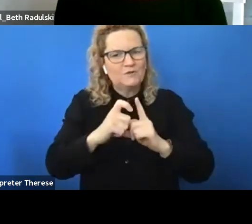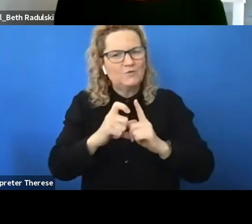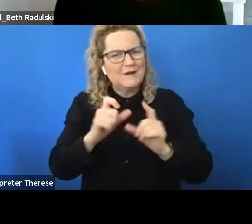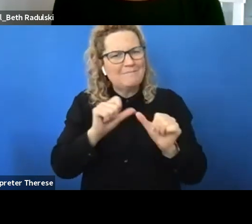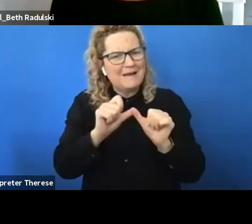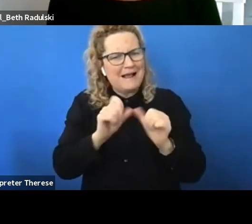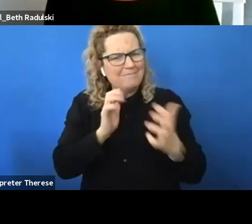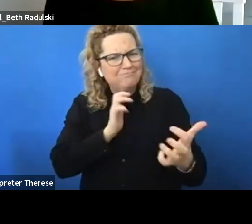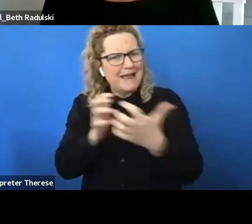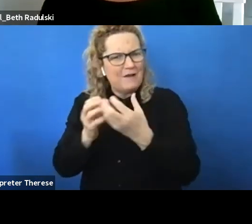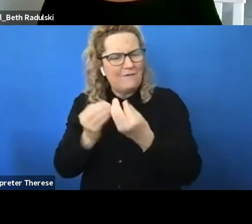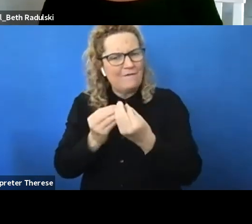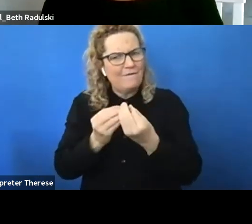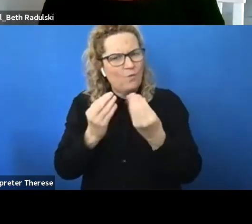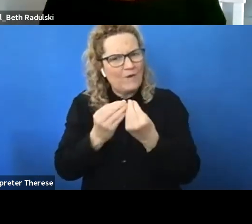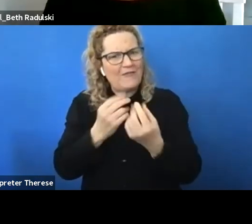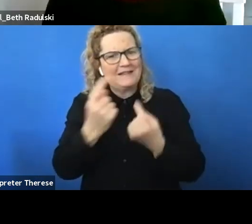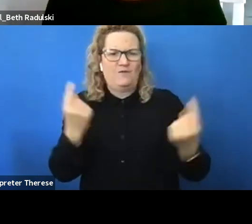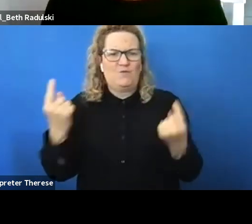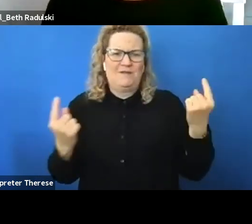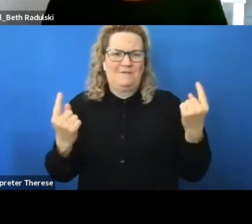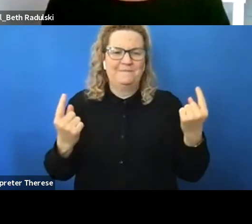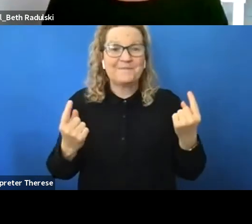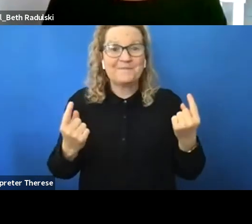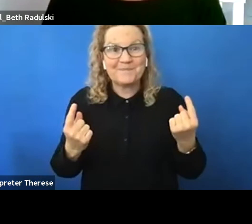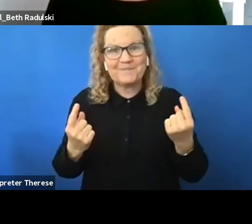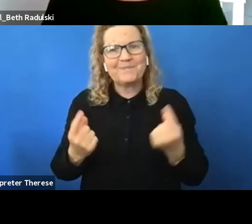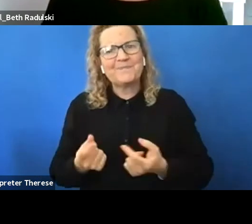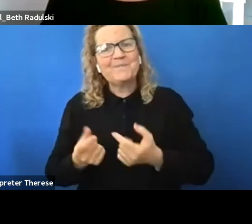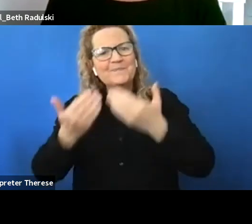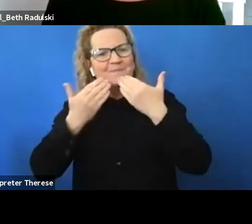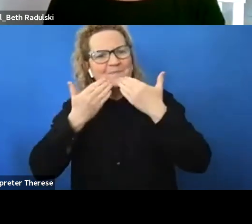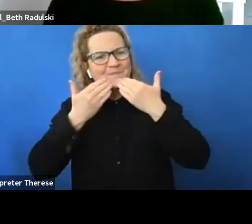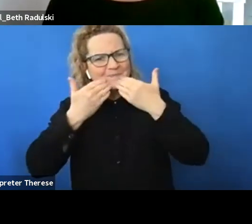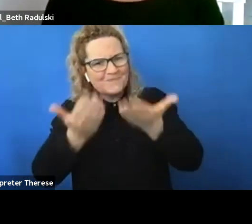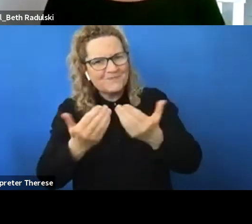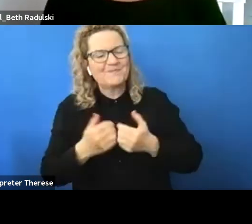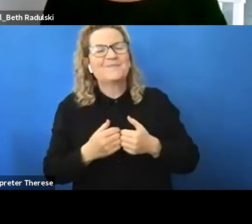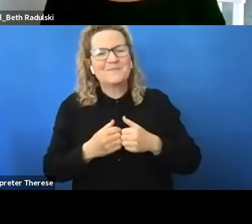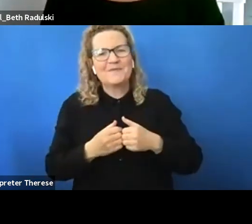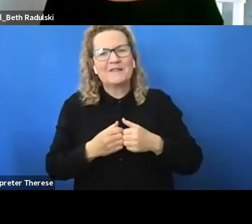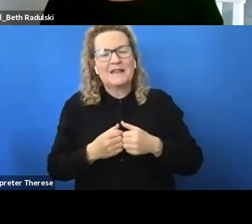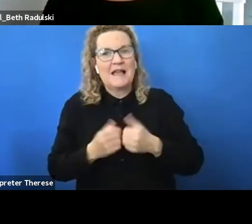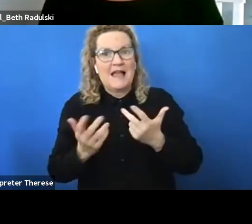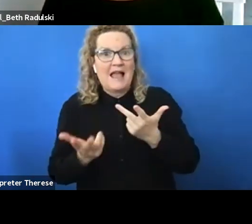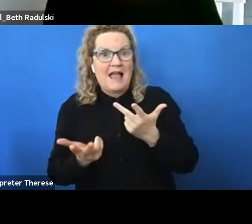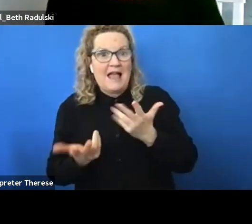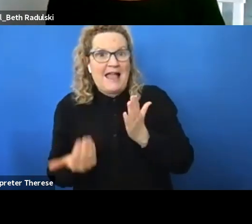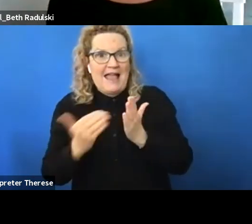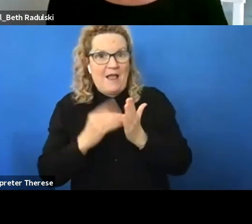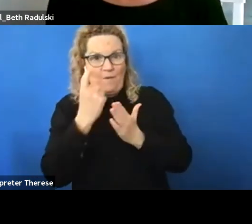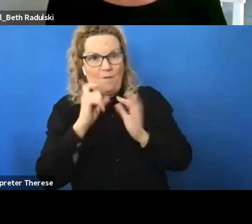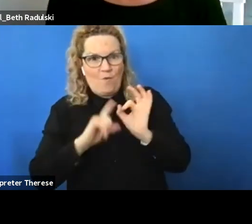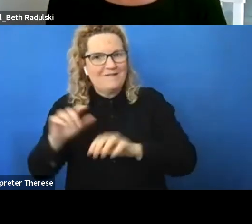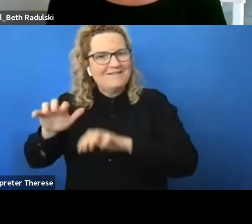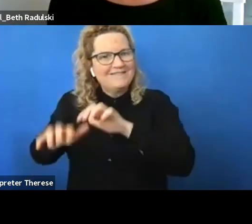fantastic thanks beth if i might follow on from your response there with another question that's come through from the